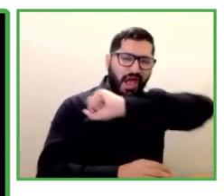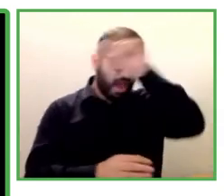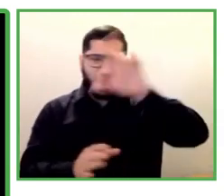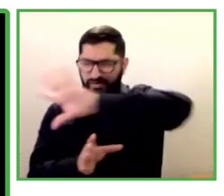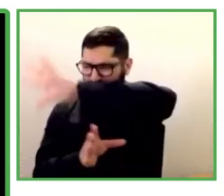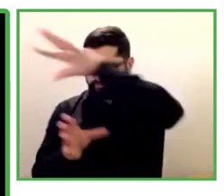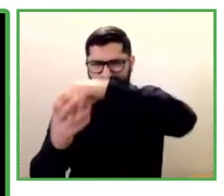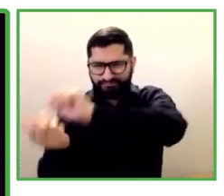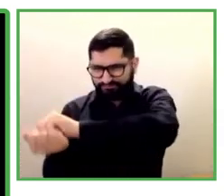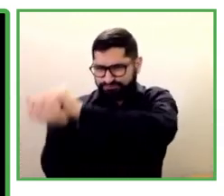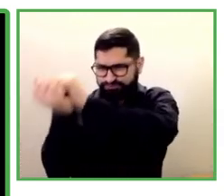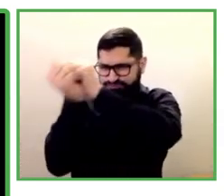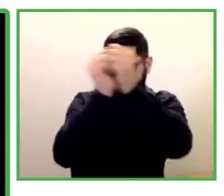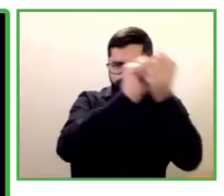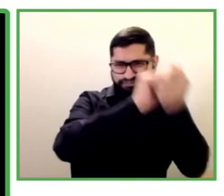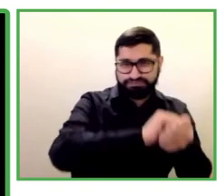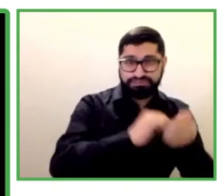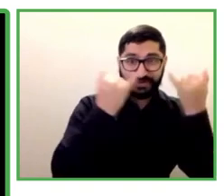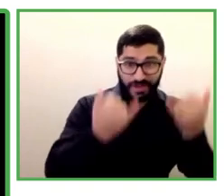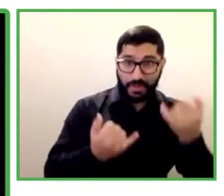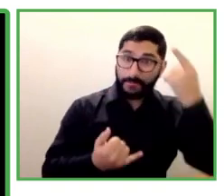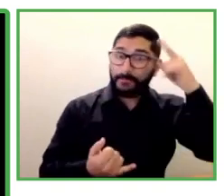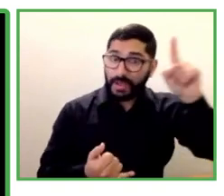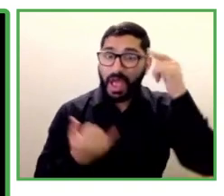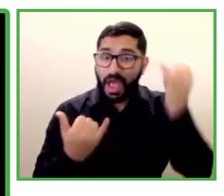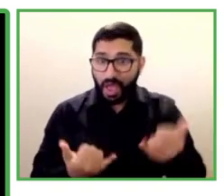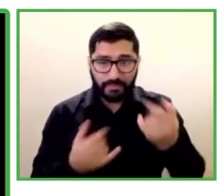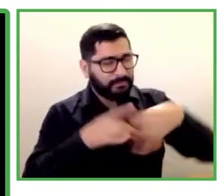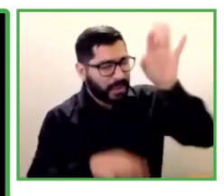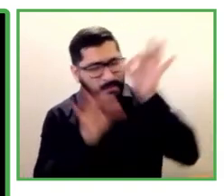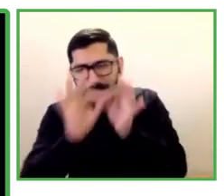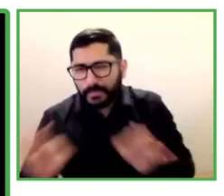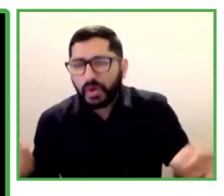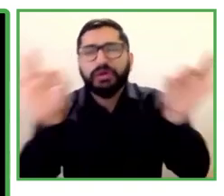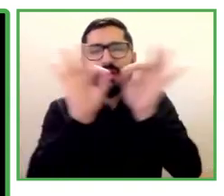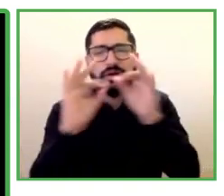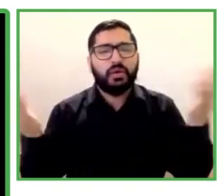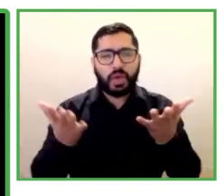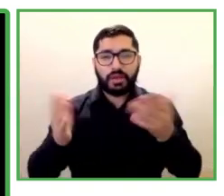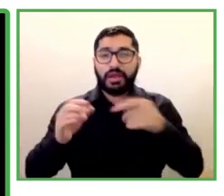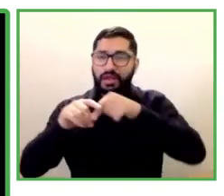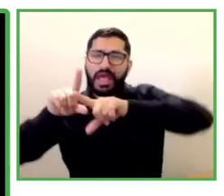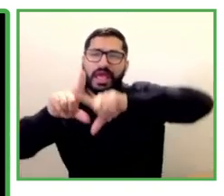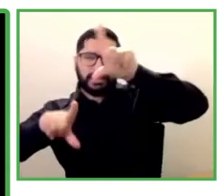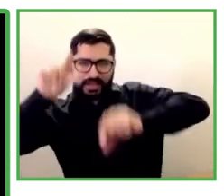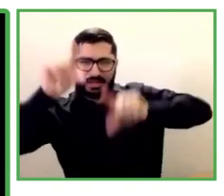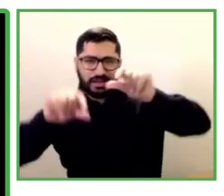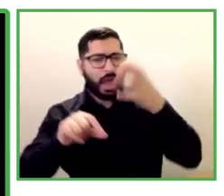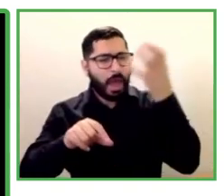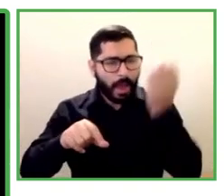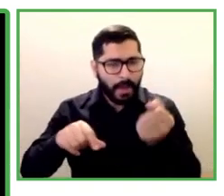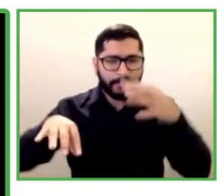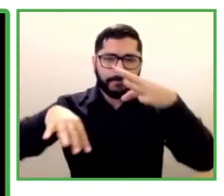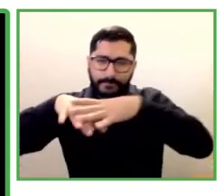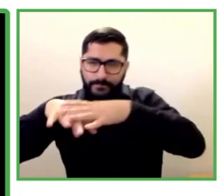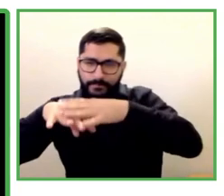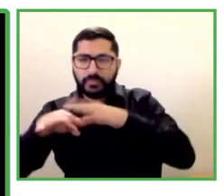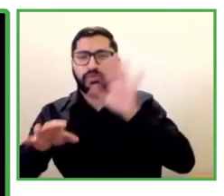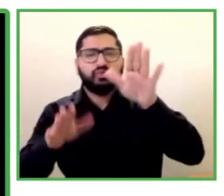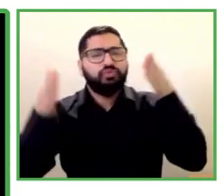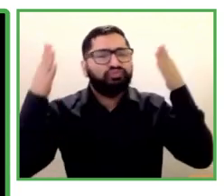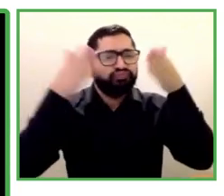We have an algorithm that uses artificial intelligence to analyze the skills and the behavioral